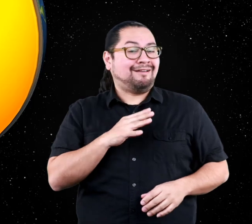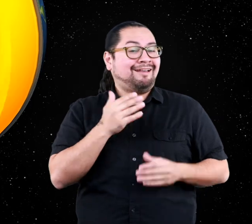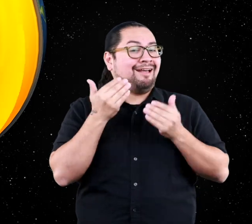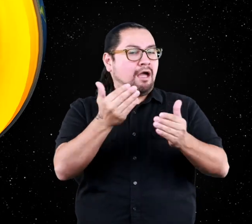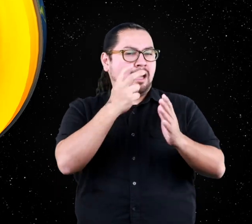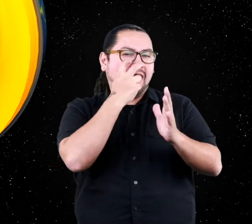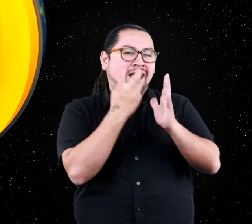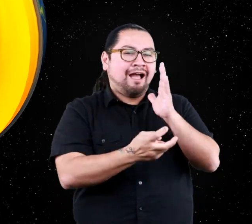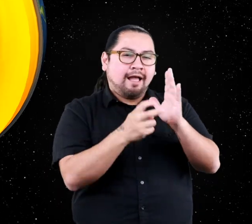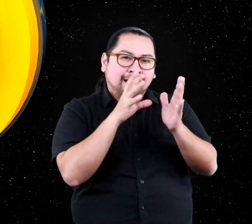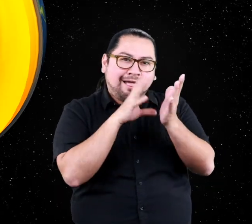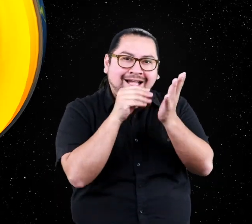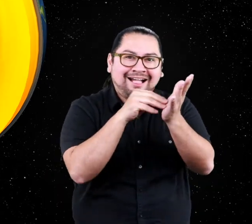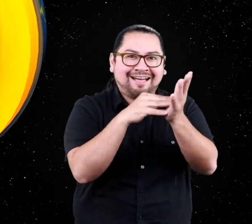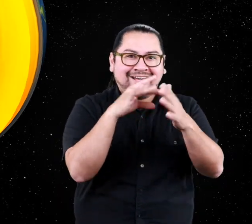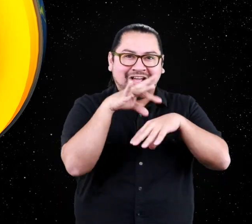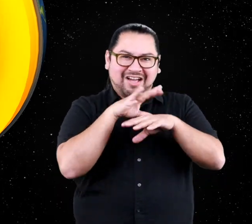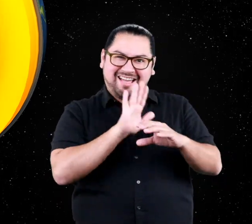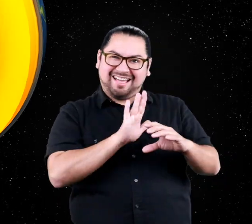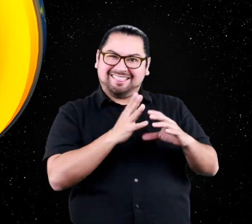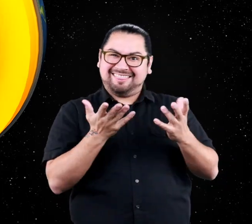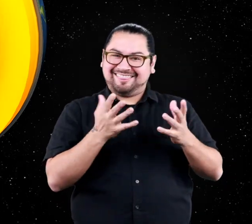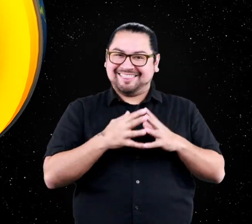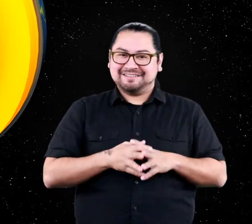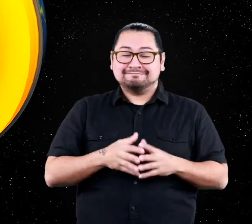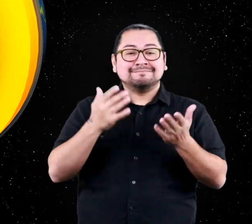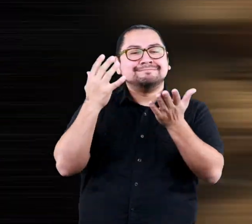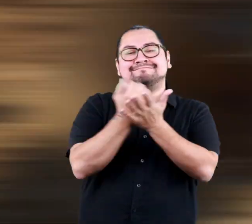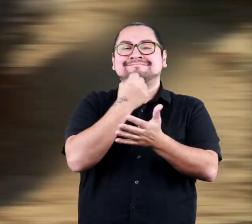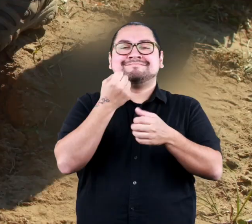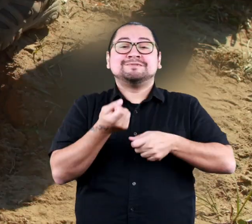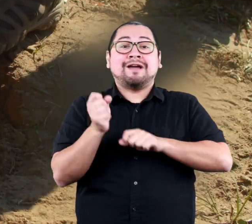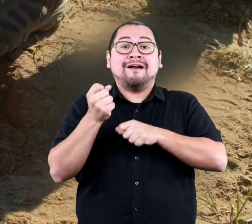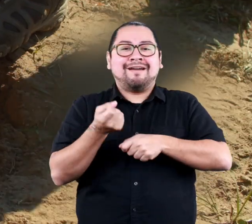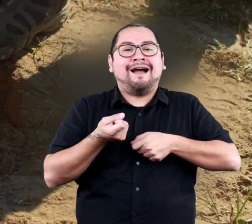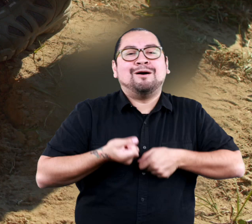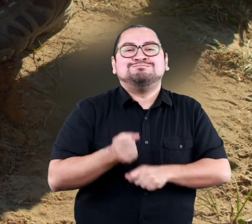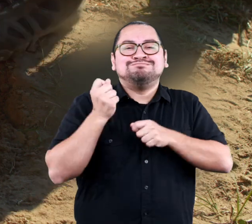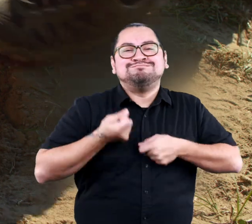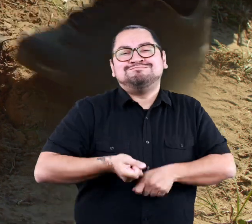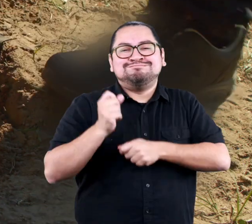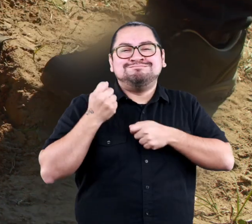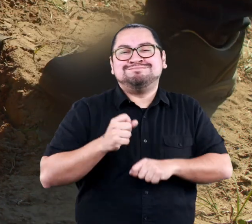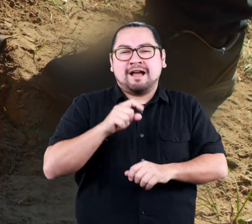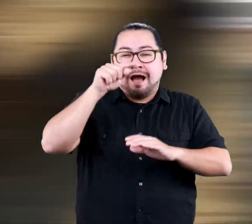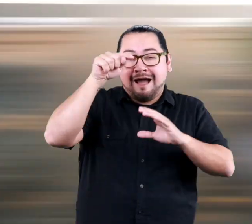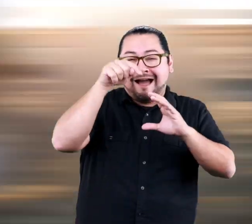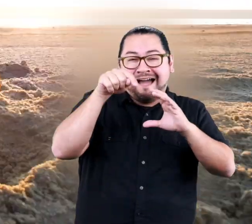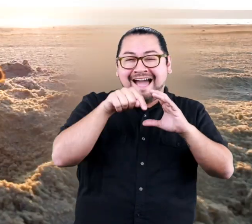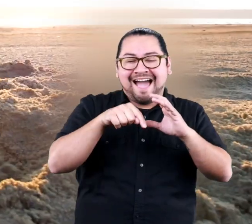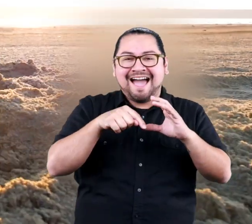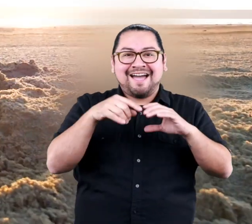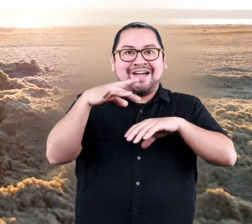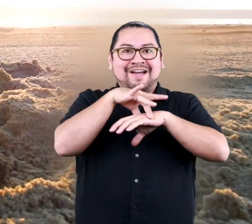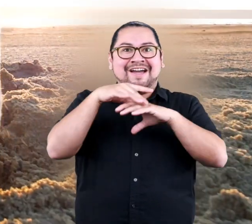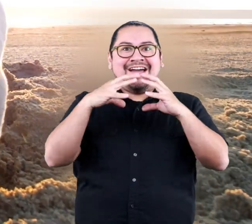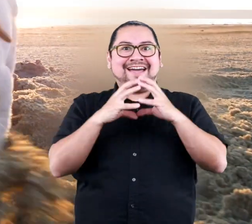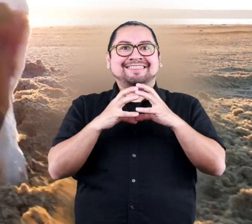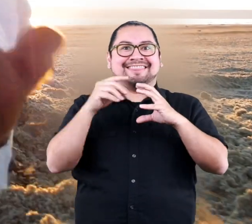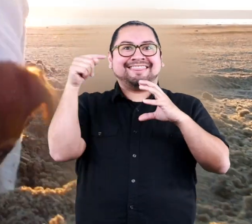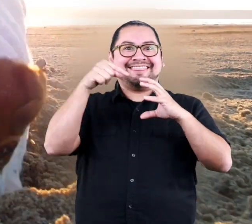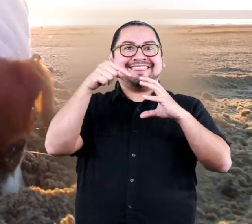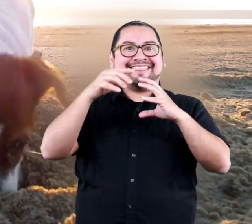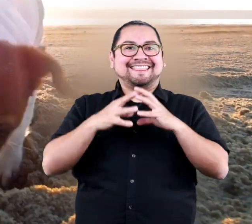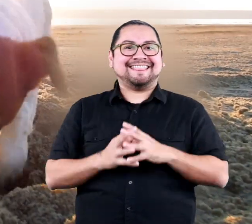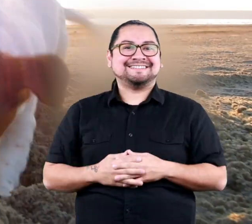It is pretty cool to study the earth to the core. So, get out your shovels and prepare to dig into